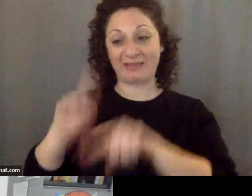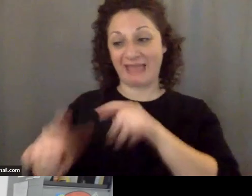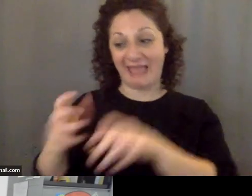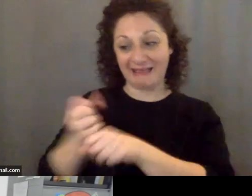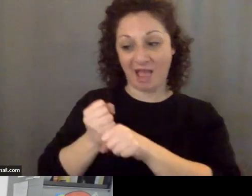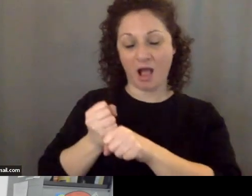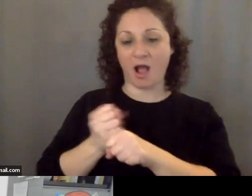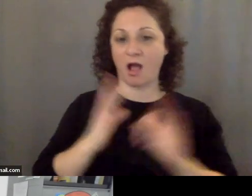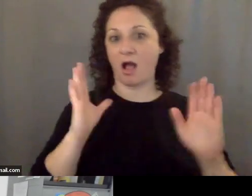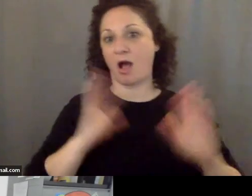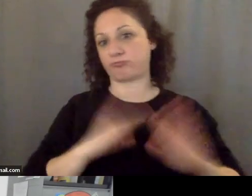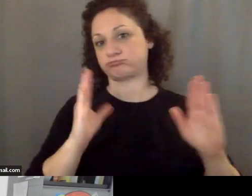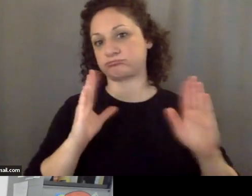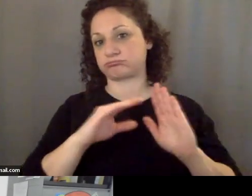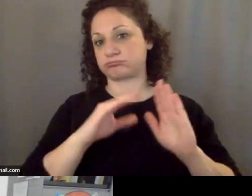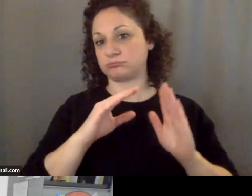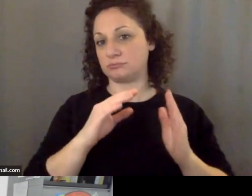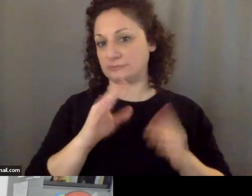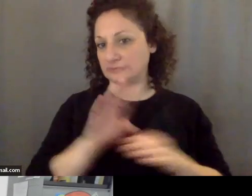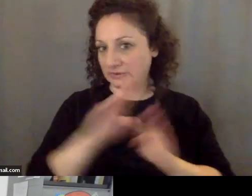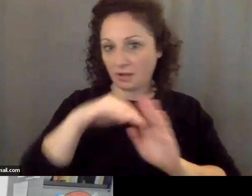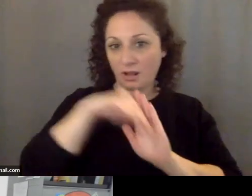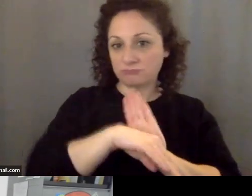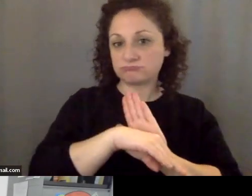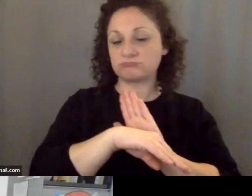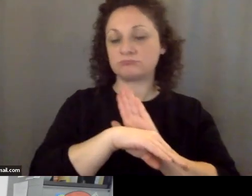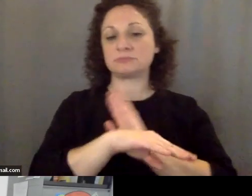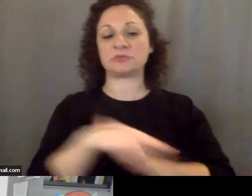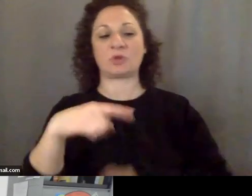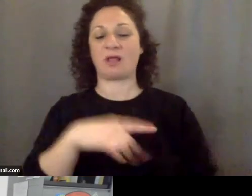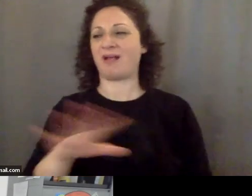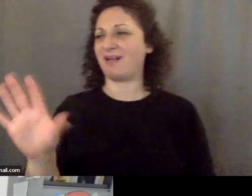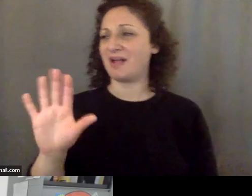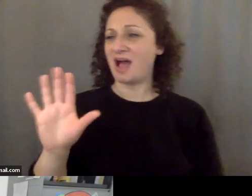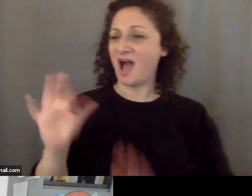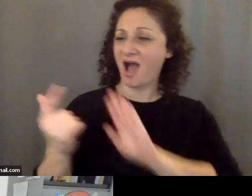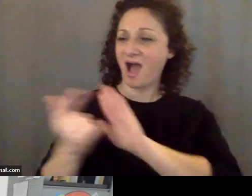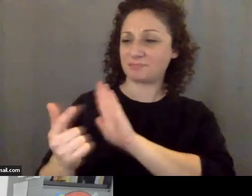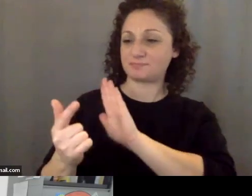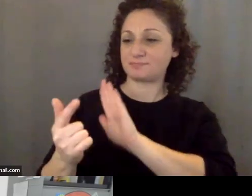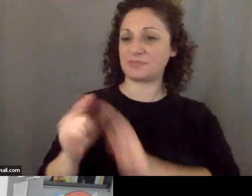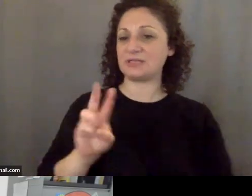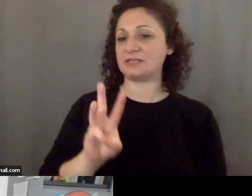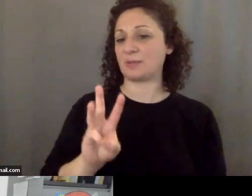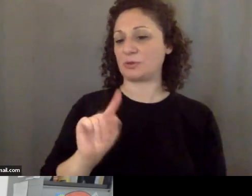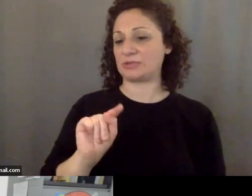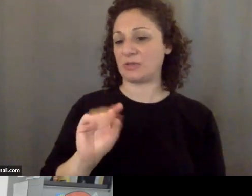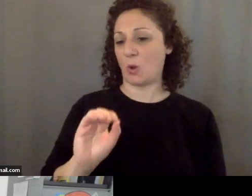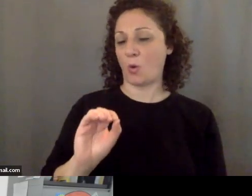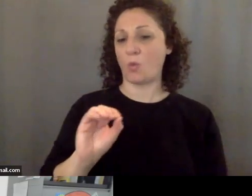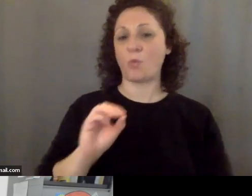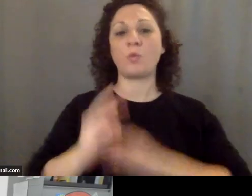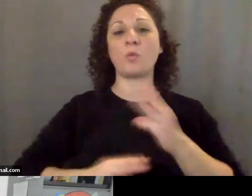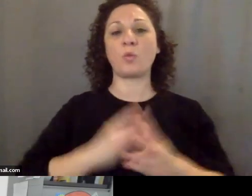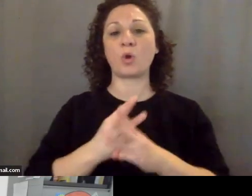as the Japanese said this is a clear violation of WTO World Trade Organization